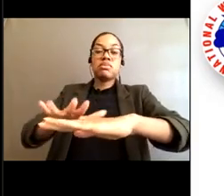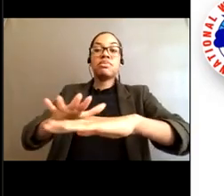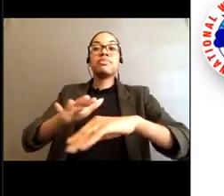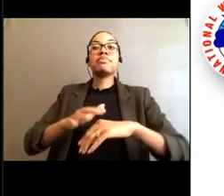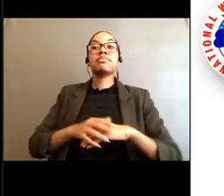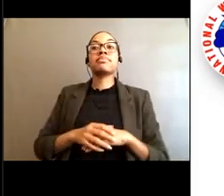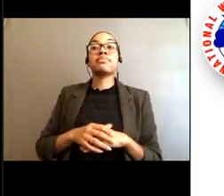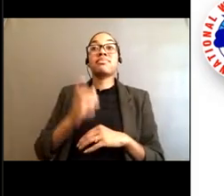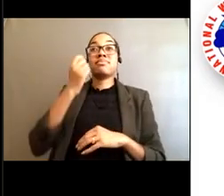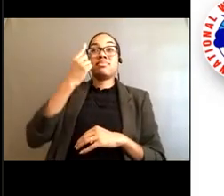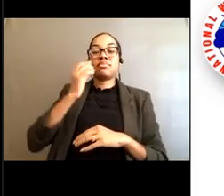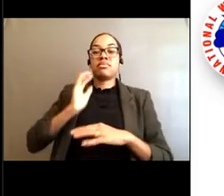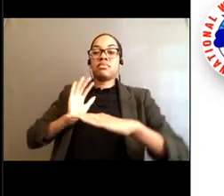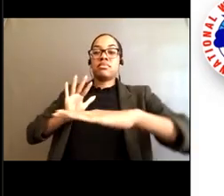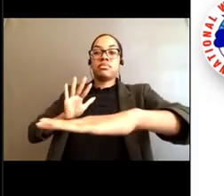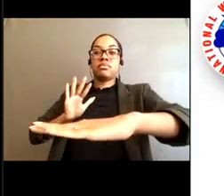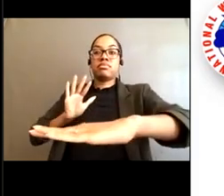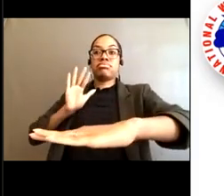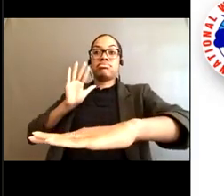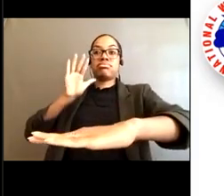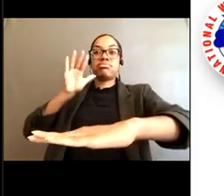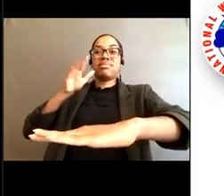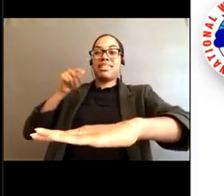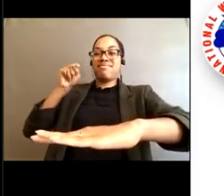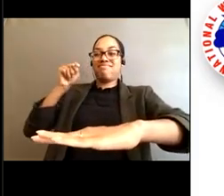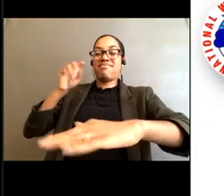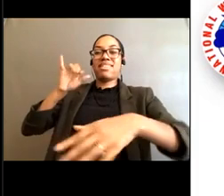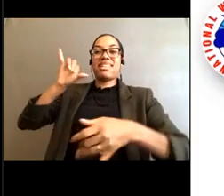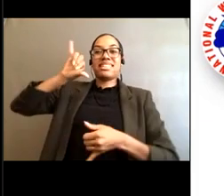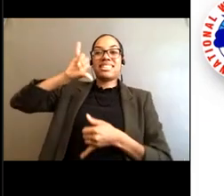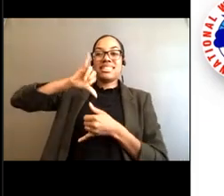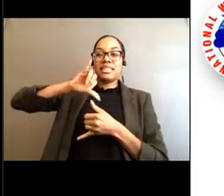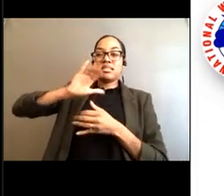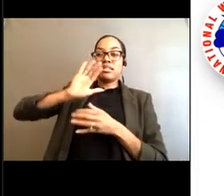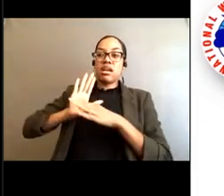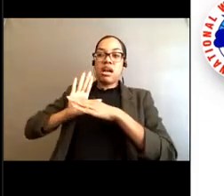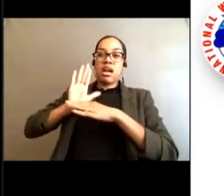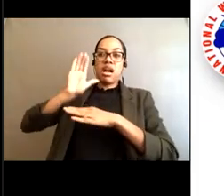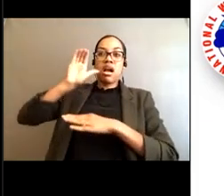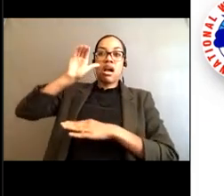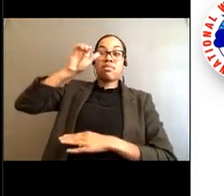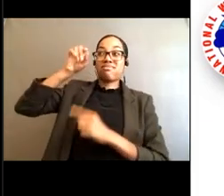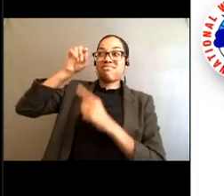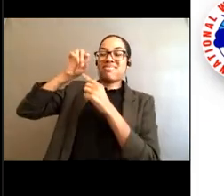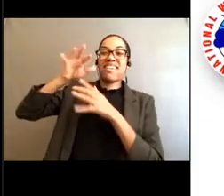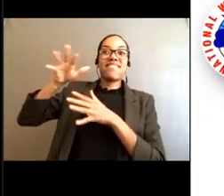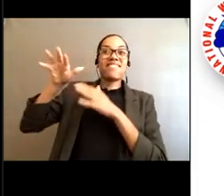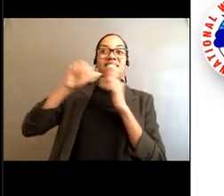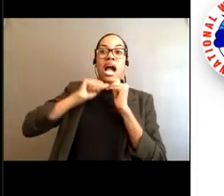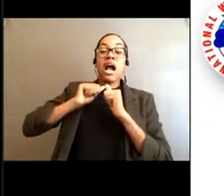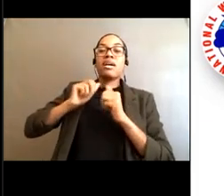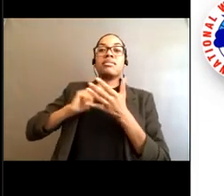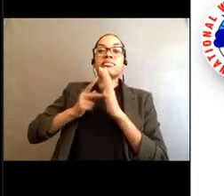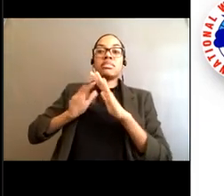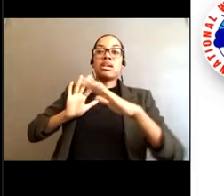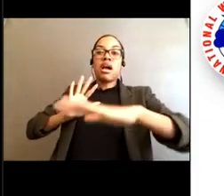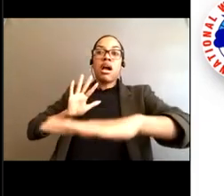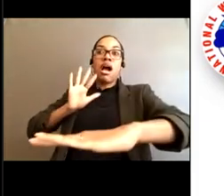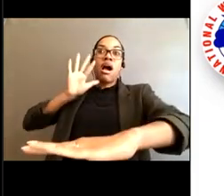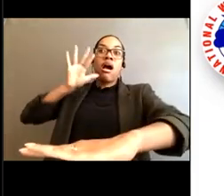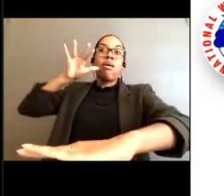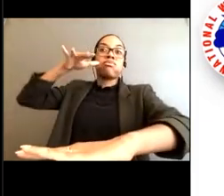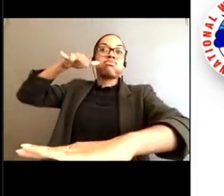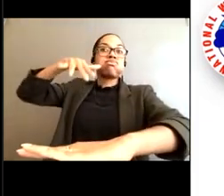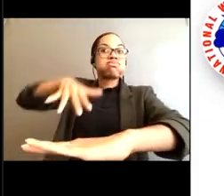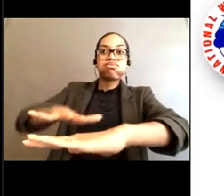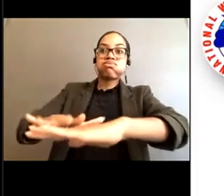top part of the wave is moving faster than the bottom part of the wave. So, what happens is the wave plunges or spills down and the waves